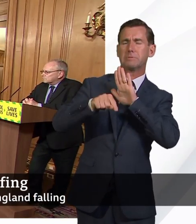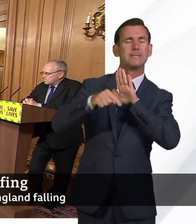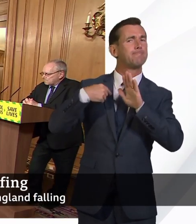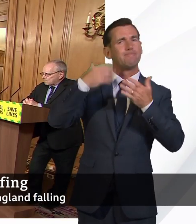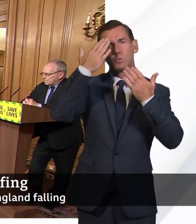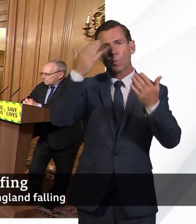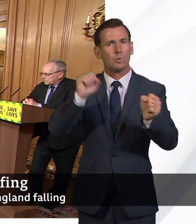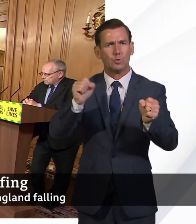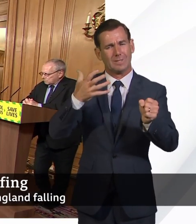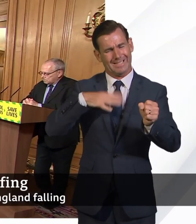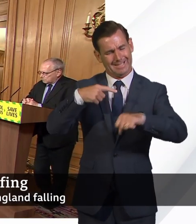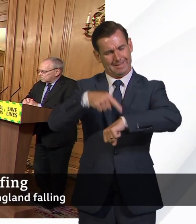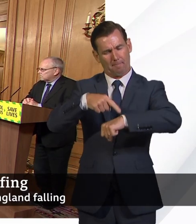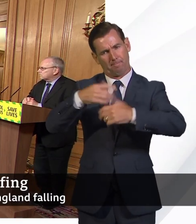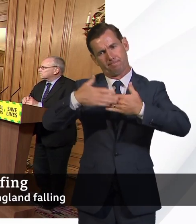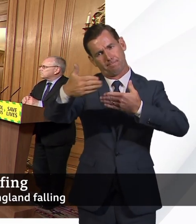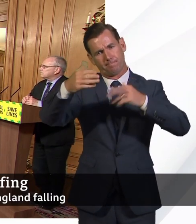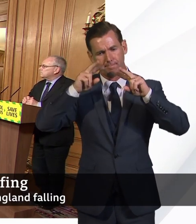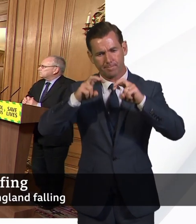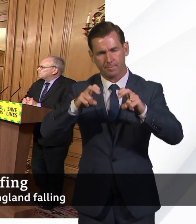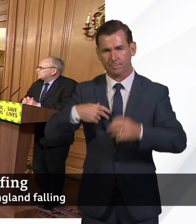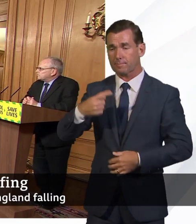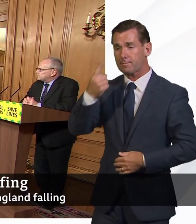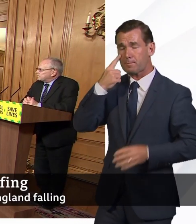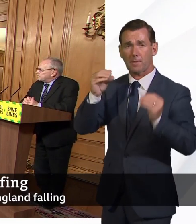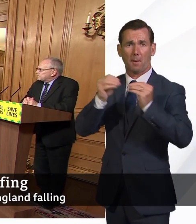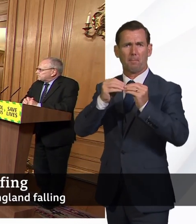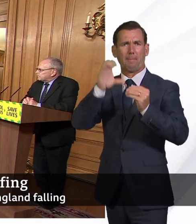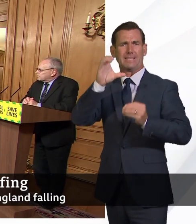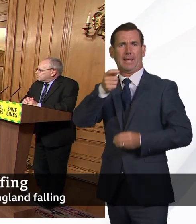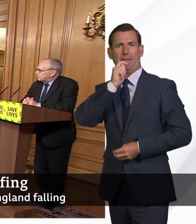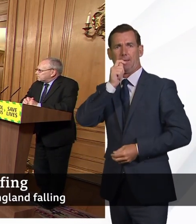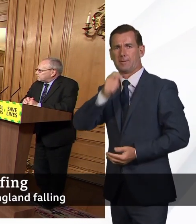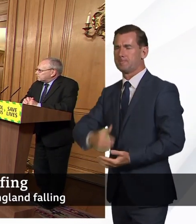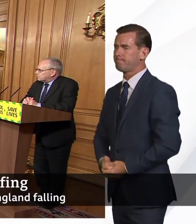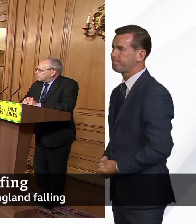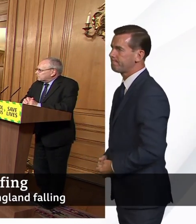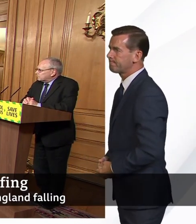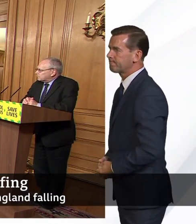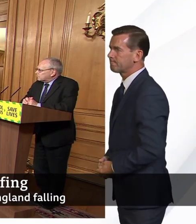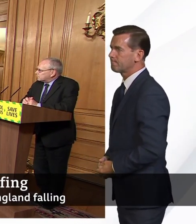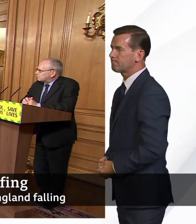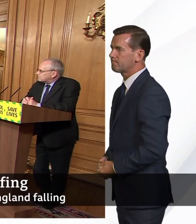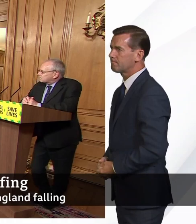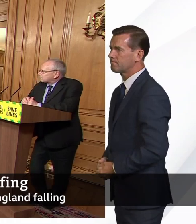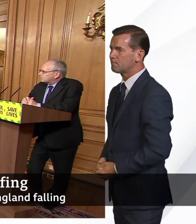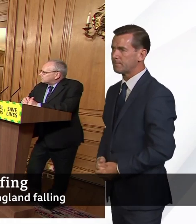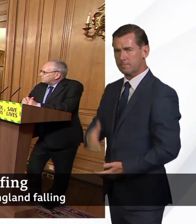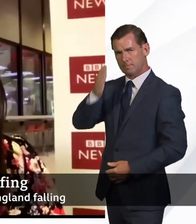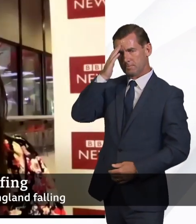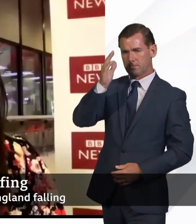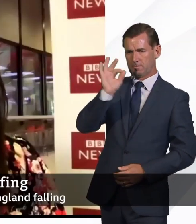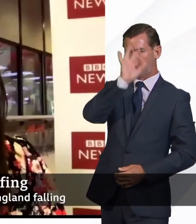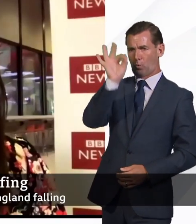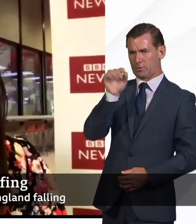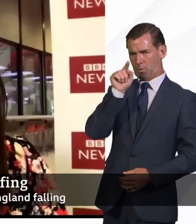question. I'll turn now to Catherine Burns from the BBC. Catherine. Hi, this question is for you and Professor Powers, please. Twice